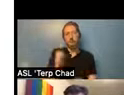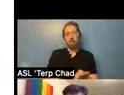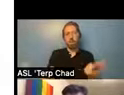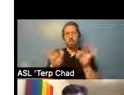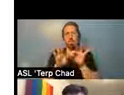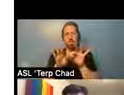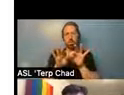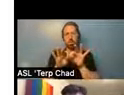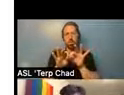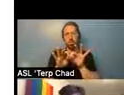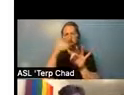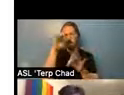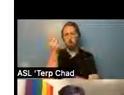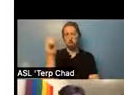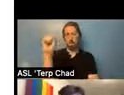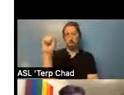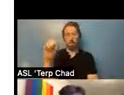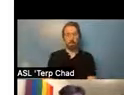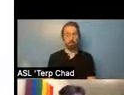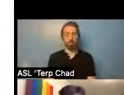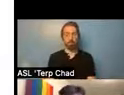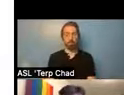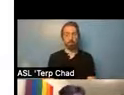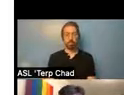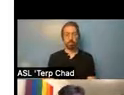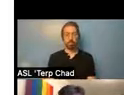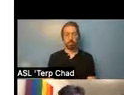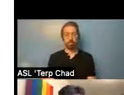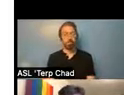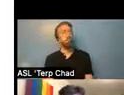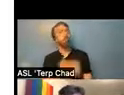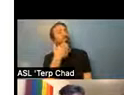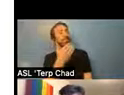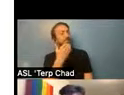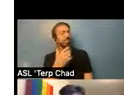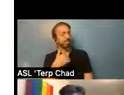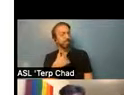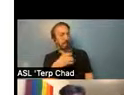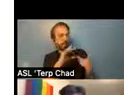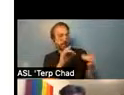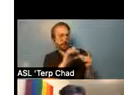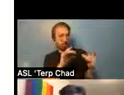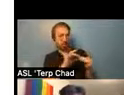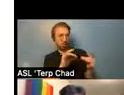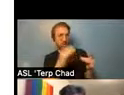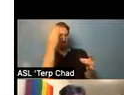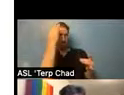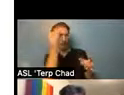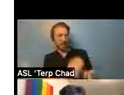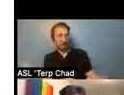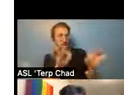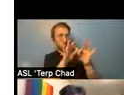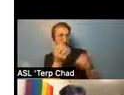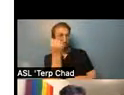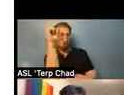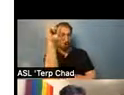So as, as I'm going to piggyback off what Michael said, the, um, why is it important for tenants to organize because what Michael just